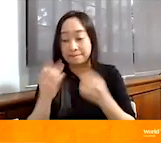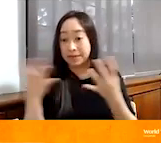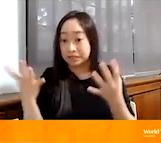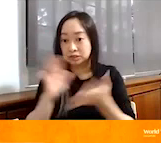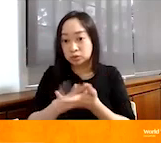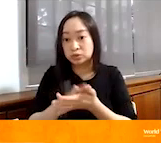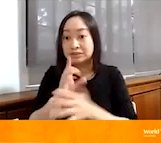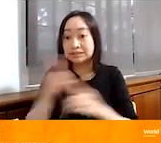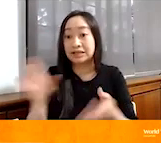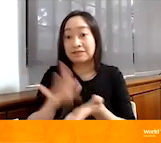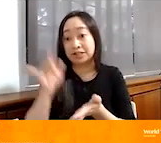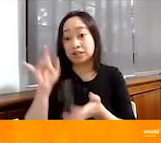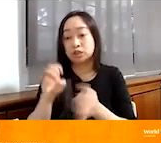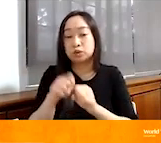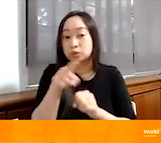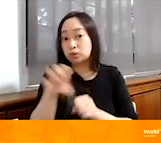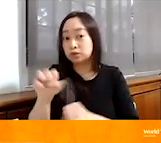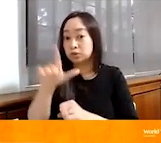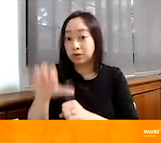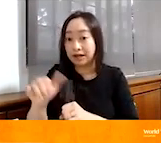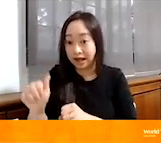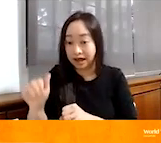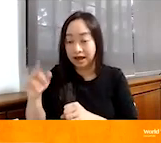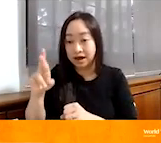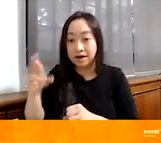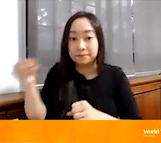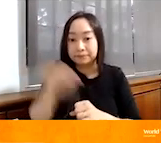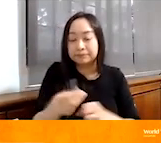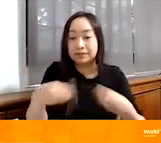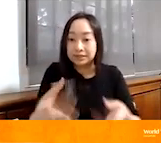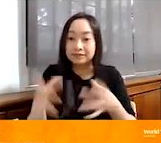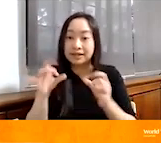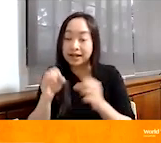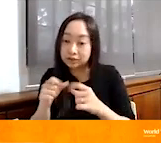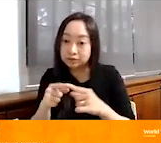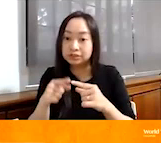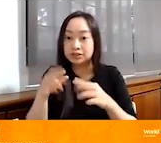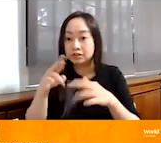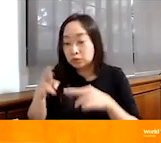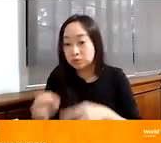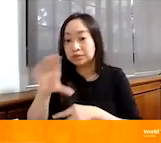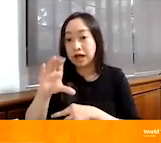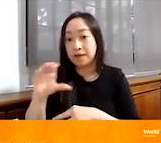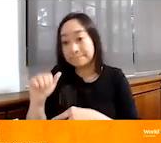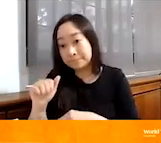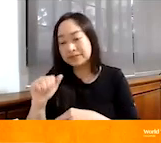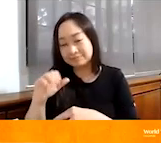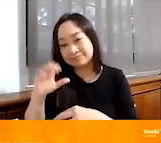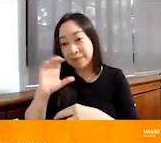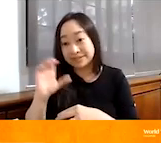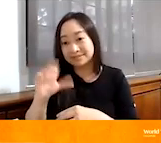the solar panel project actually gives schools consistent electricity, it reduces carbon emissions, but it also very much